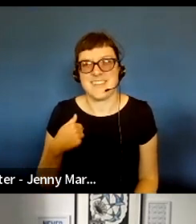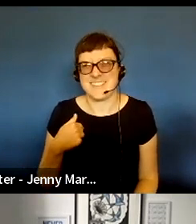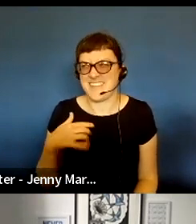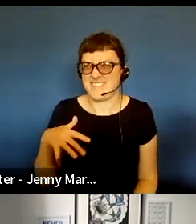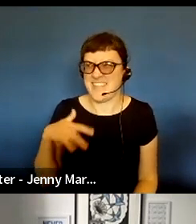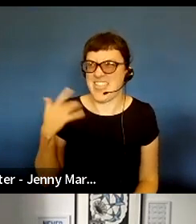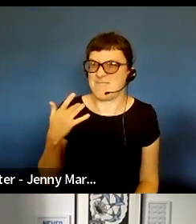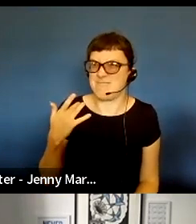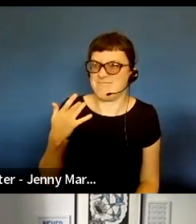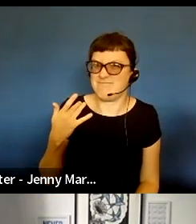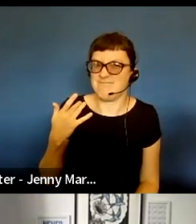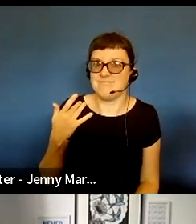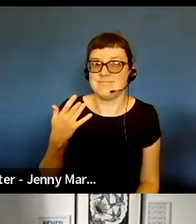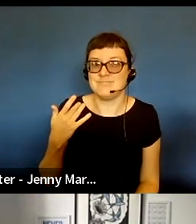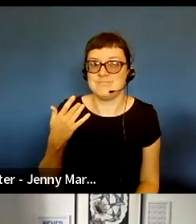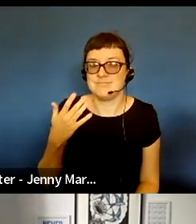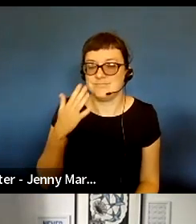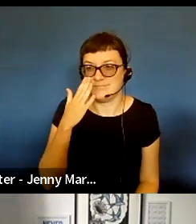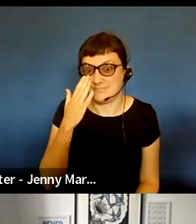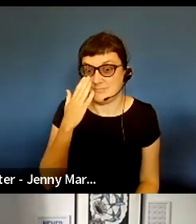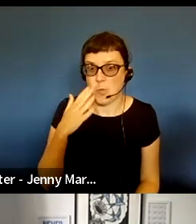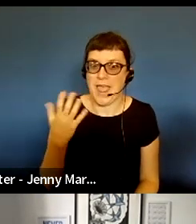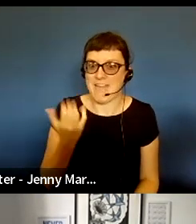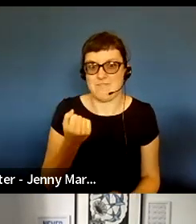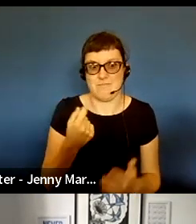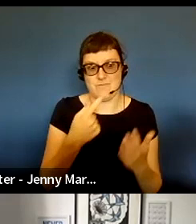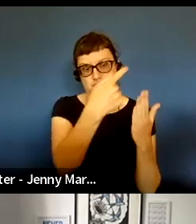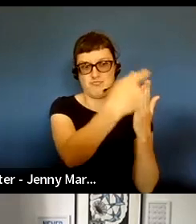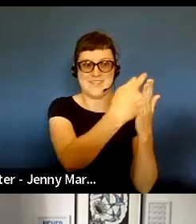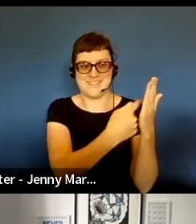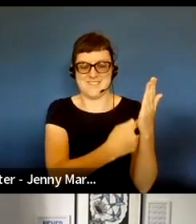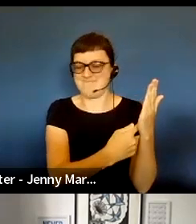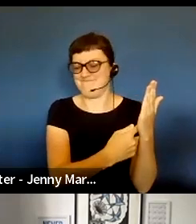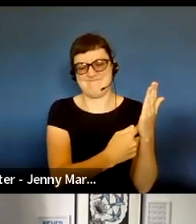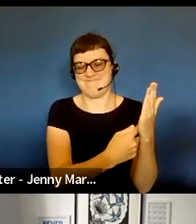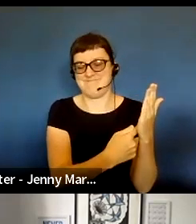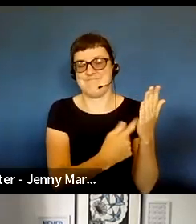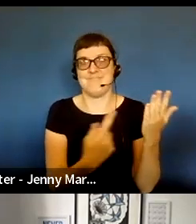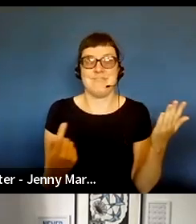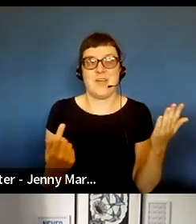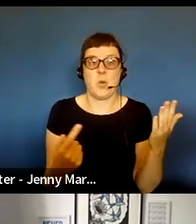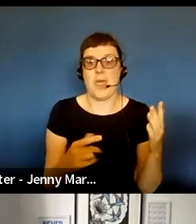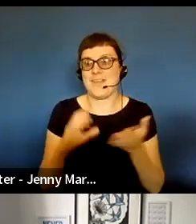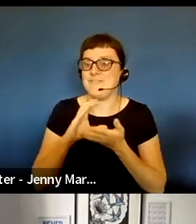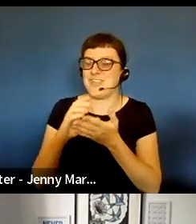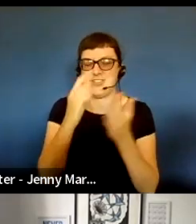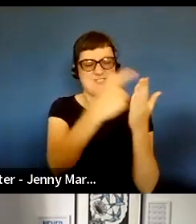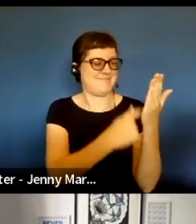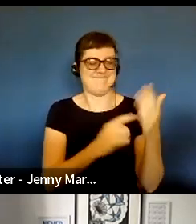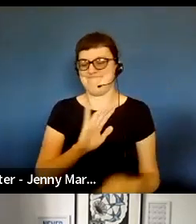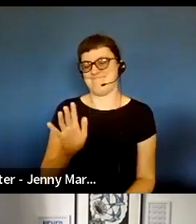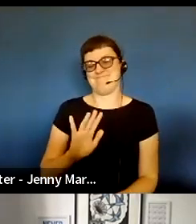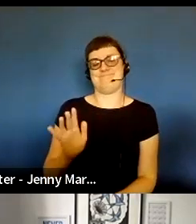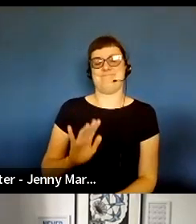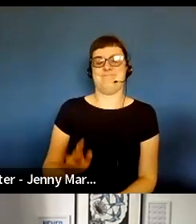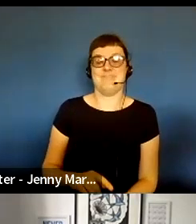be able to really have a a benchmark of funding criteria. We